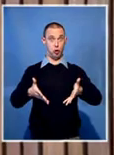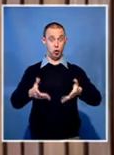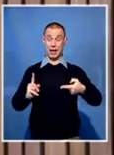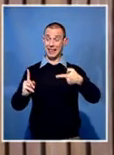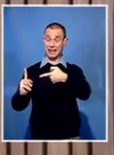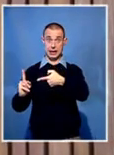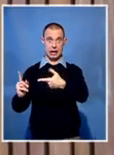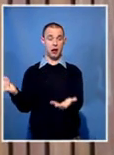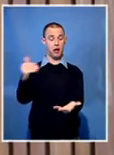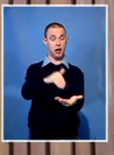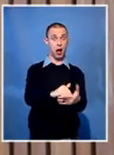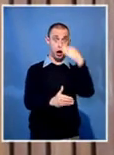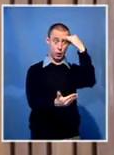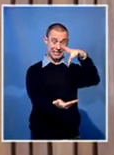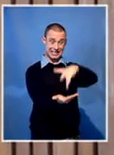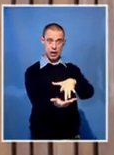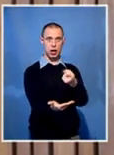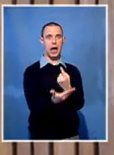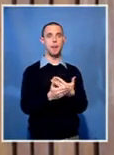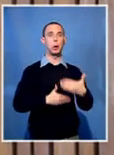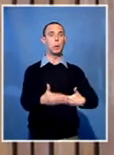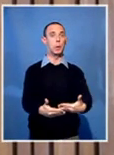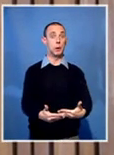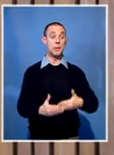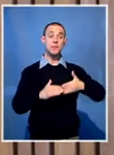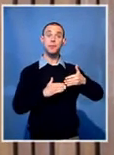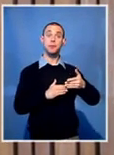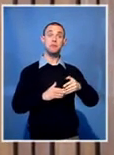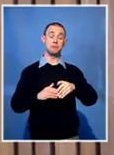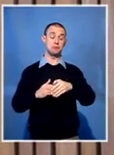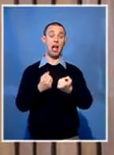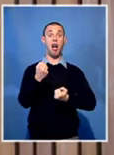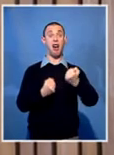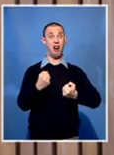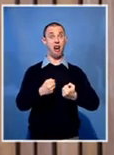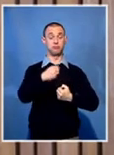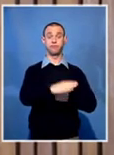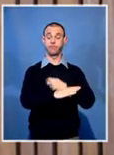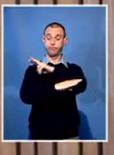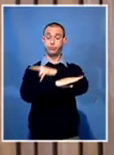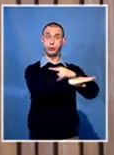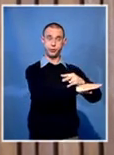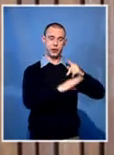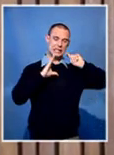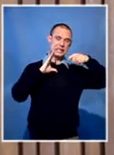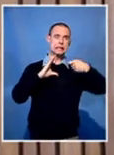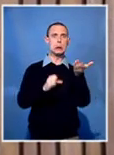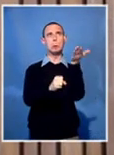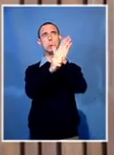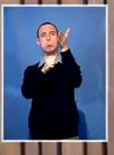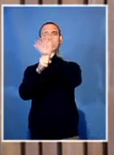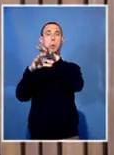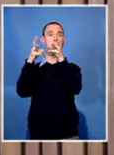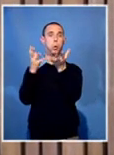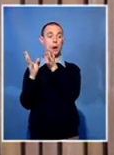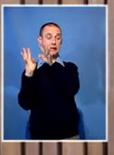While the dragging earlier had made international headlines and the cross-examination of Mpumzing Gamlana will begin